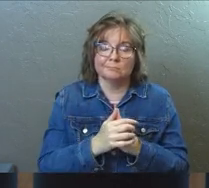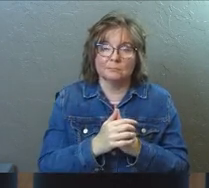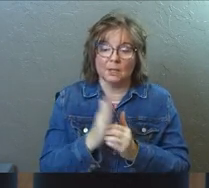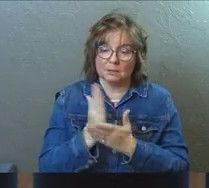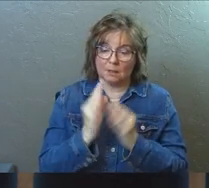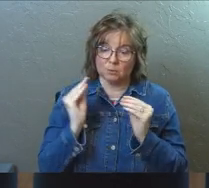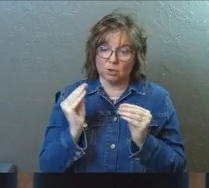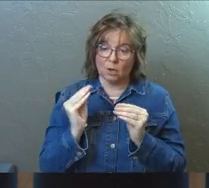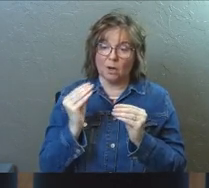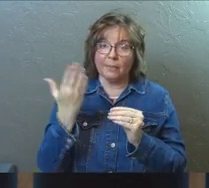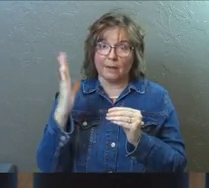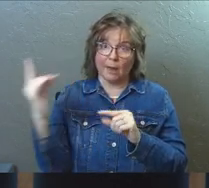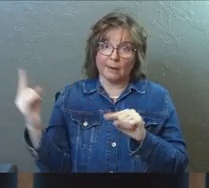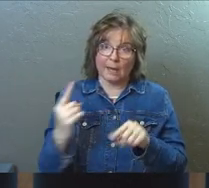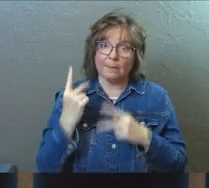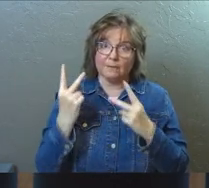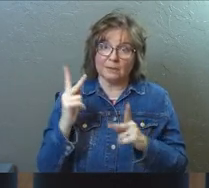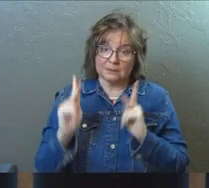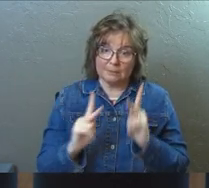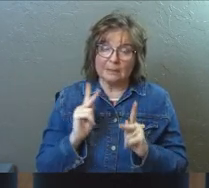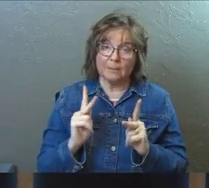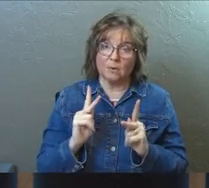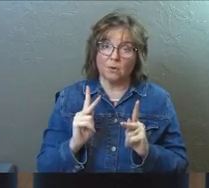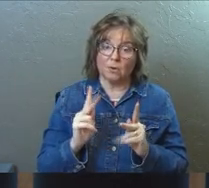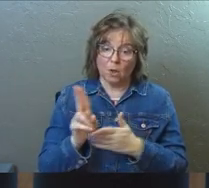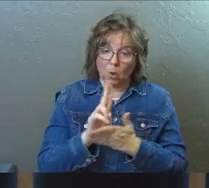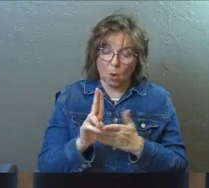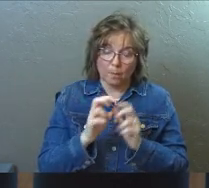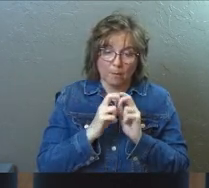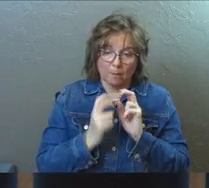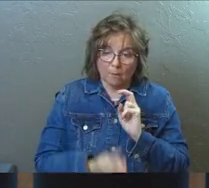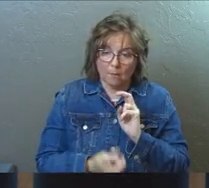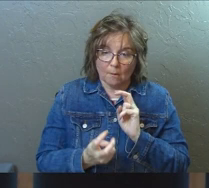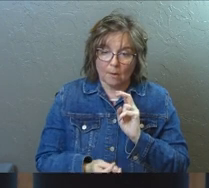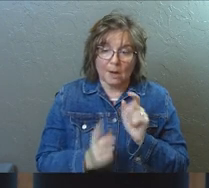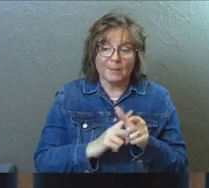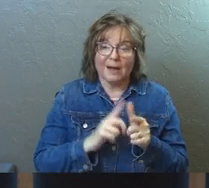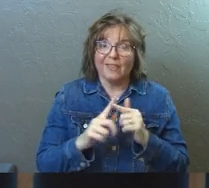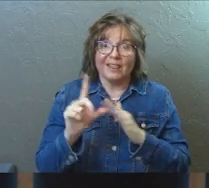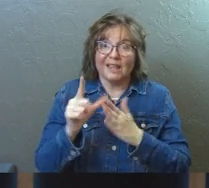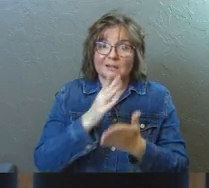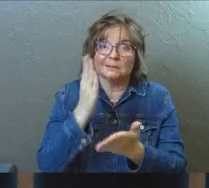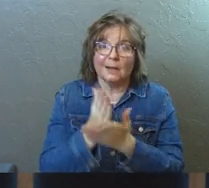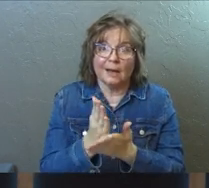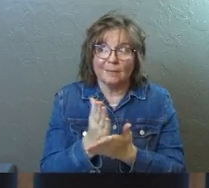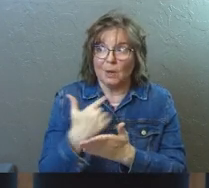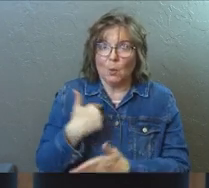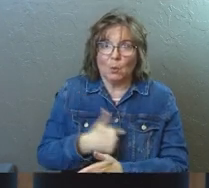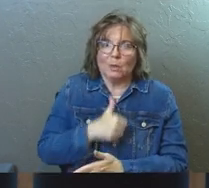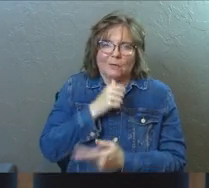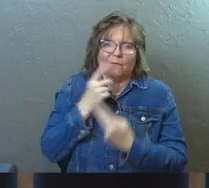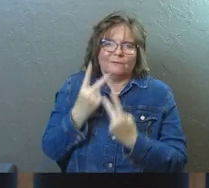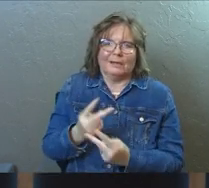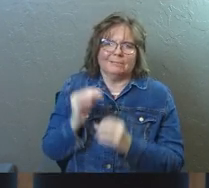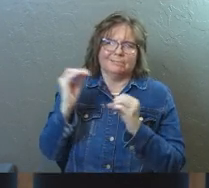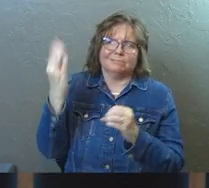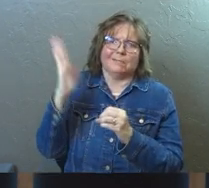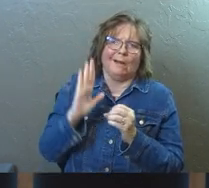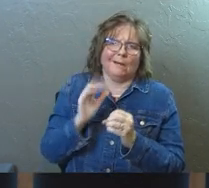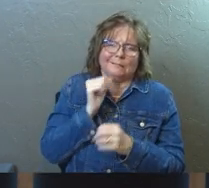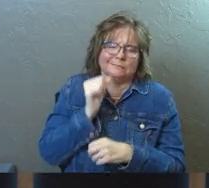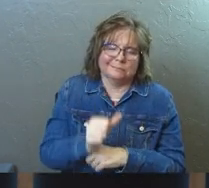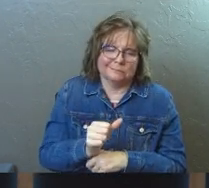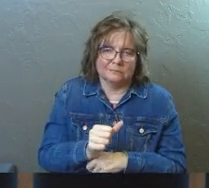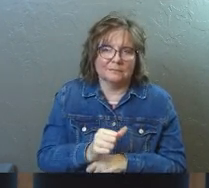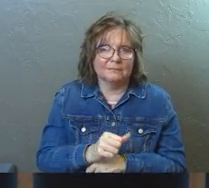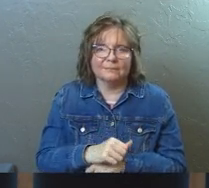of you were taught that God visited his people and it was palpable and there was holy awe there. And then it stopped and that we in our modern times don't have any